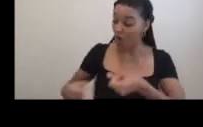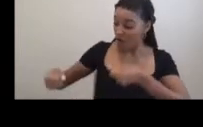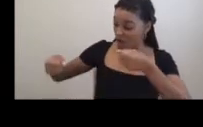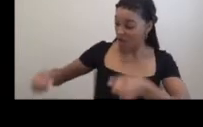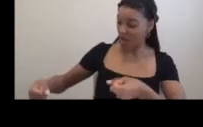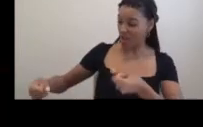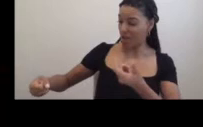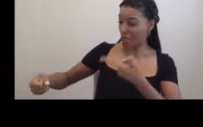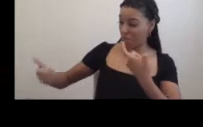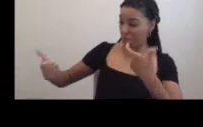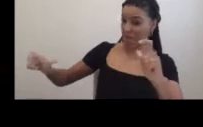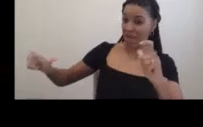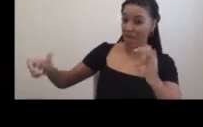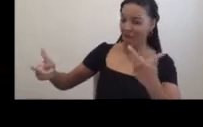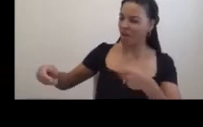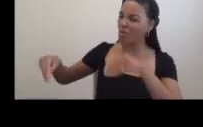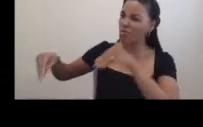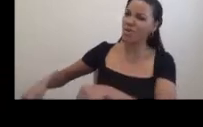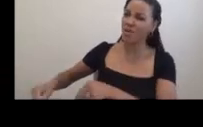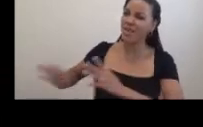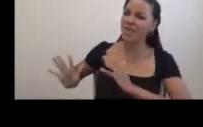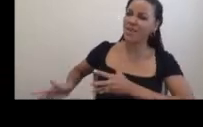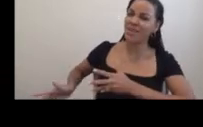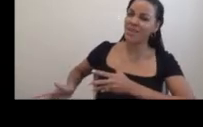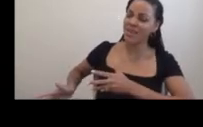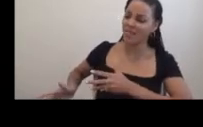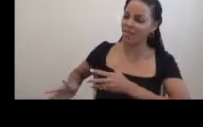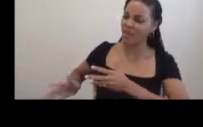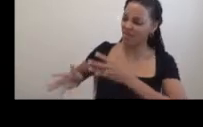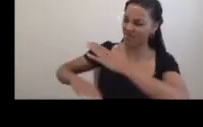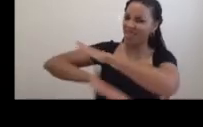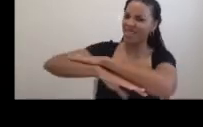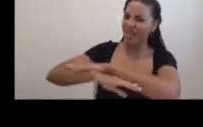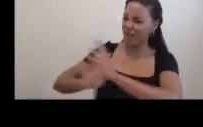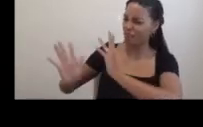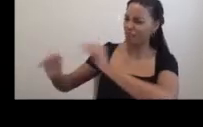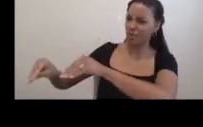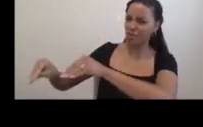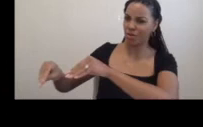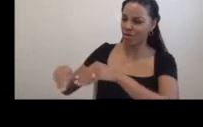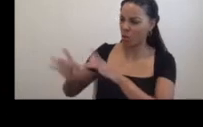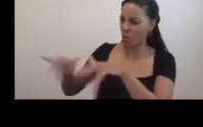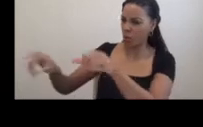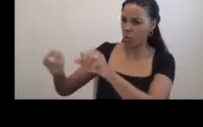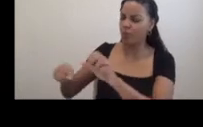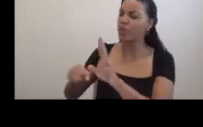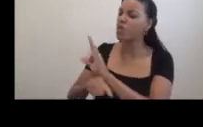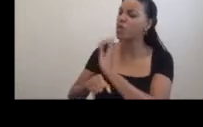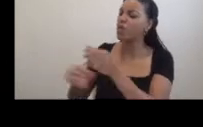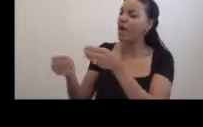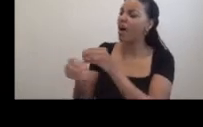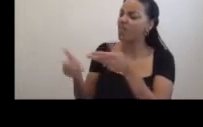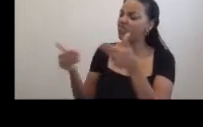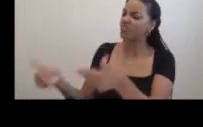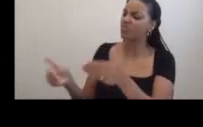bag. Put your bag down at that desk. It's empty. Why don't you use this office space?